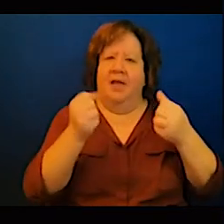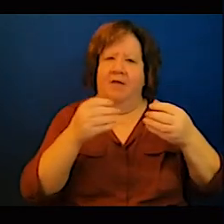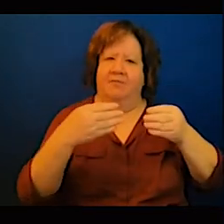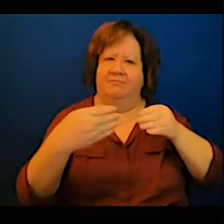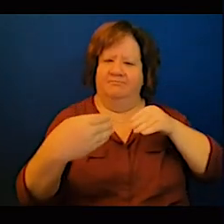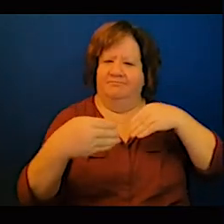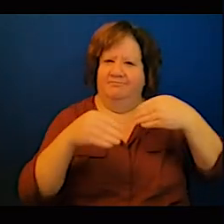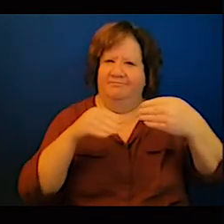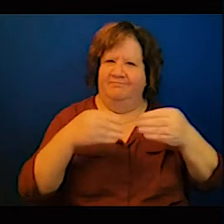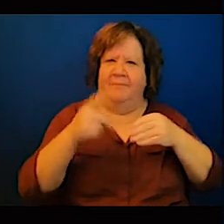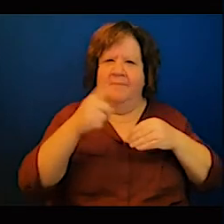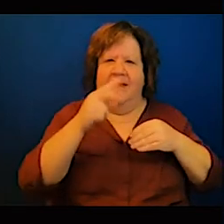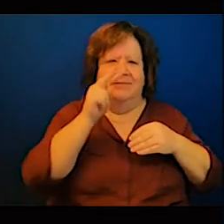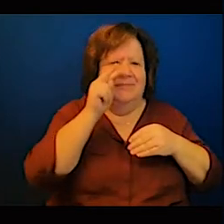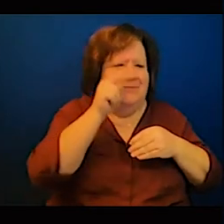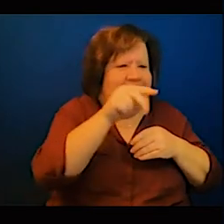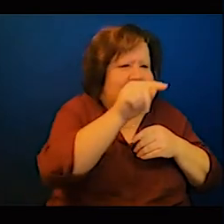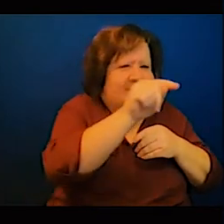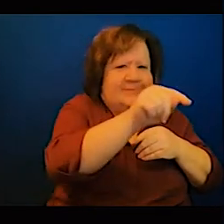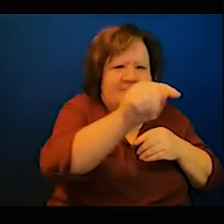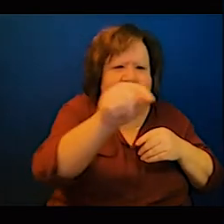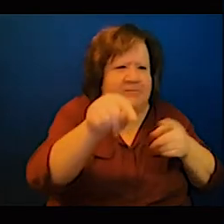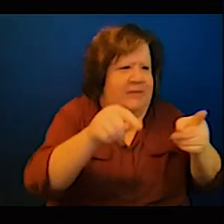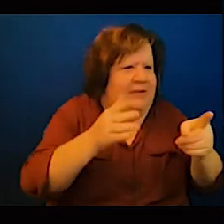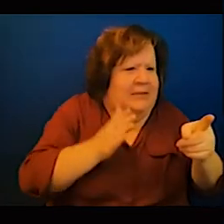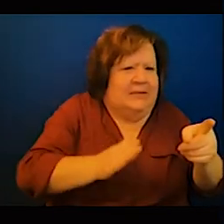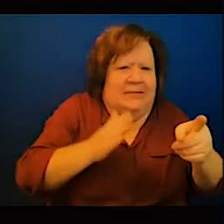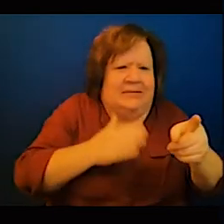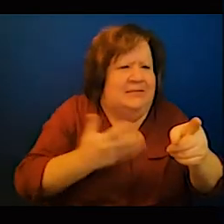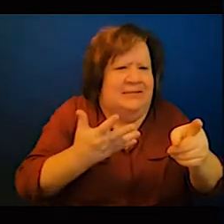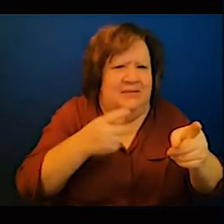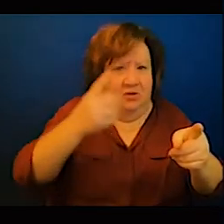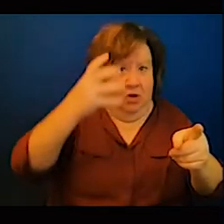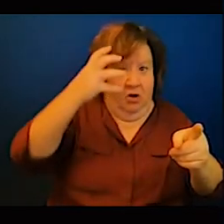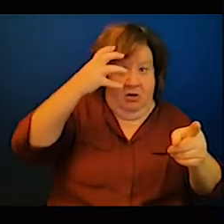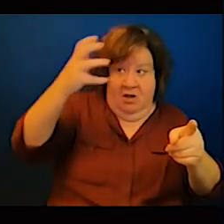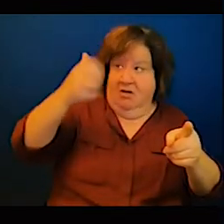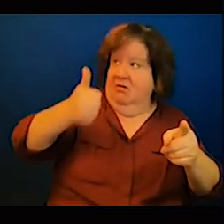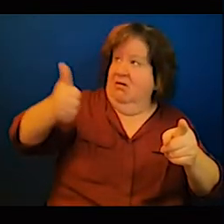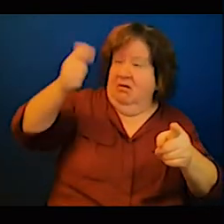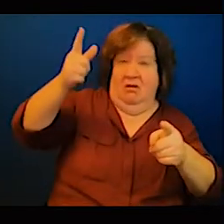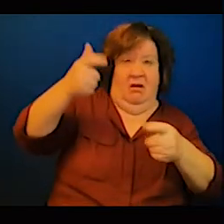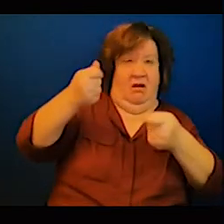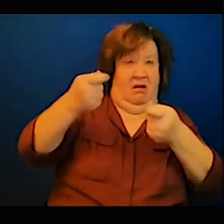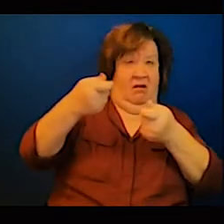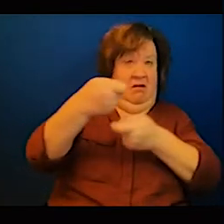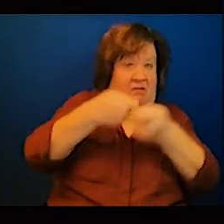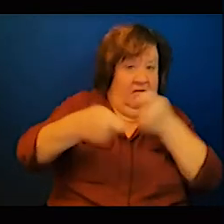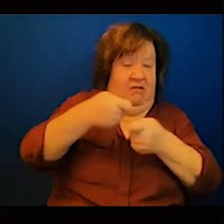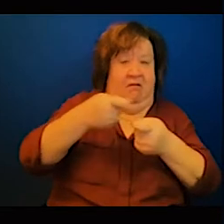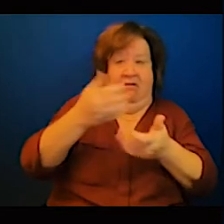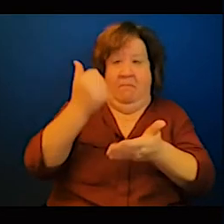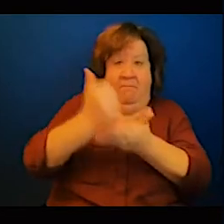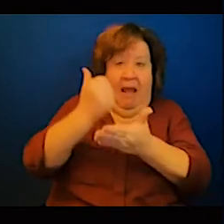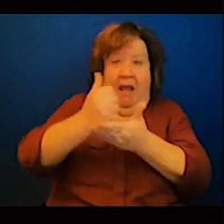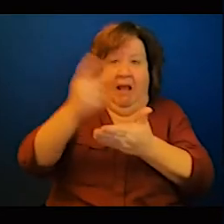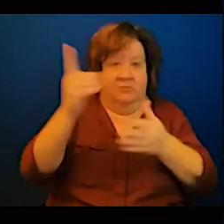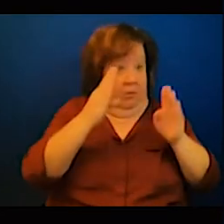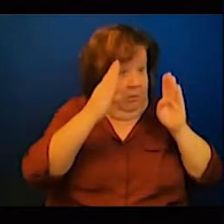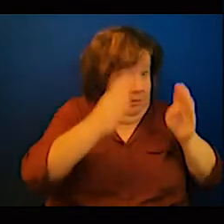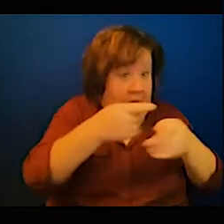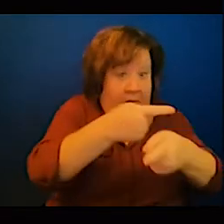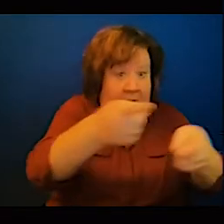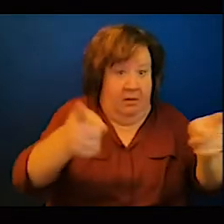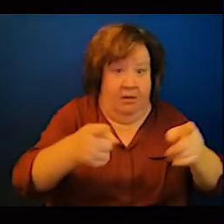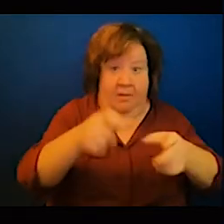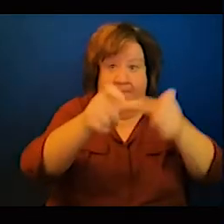we need to be able to look at now even back to the higher level this financial architecture take